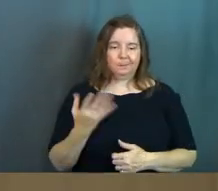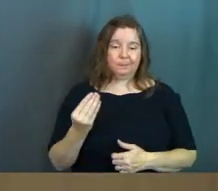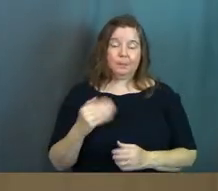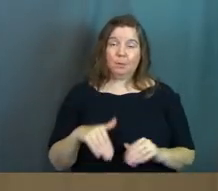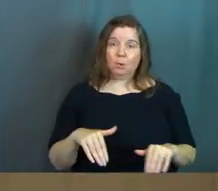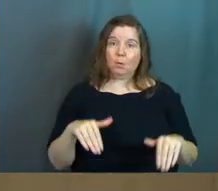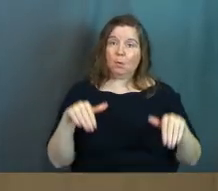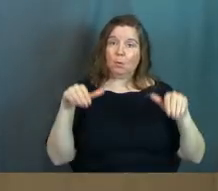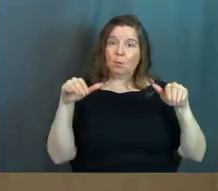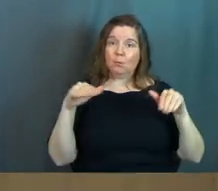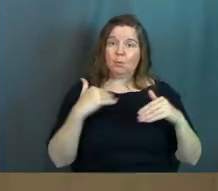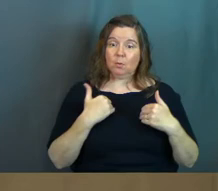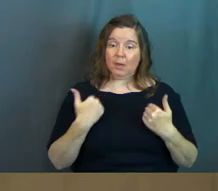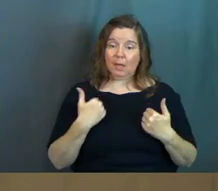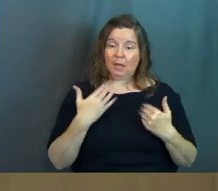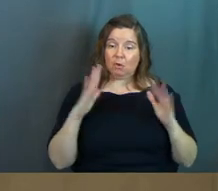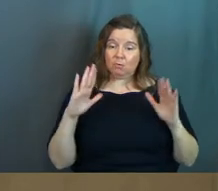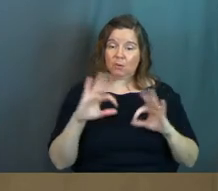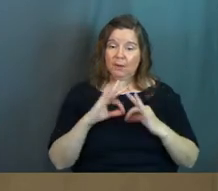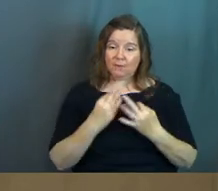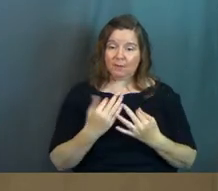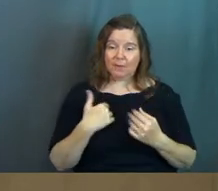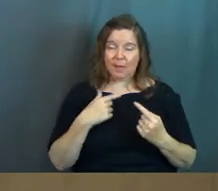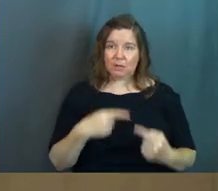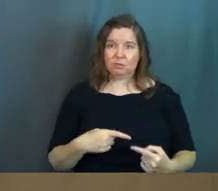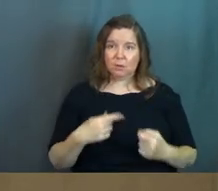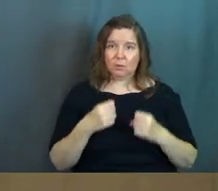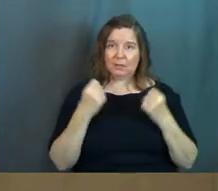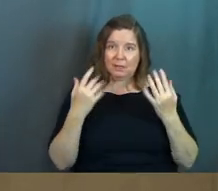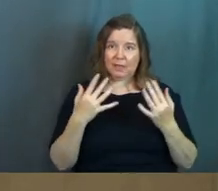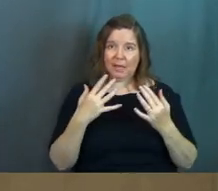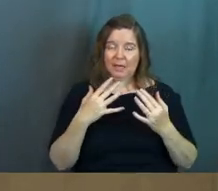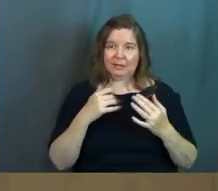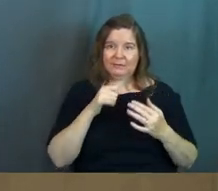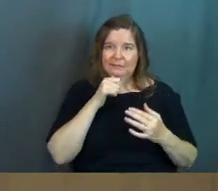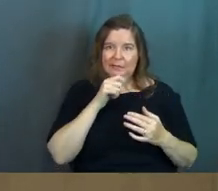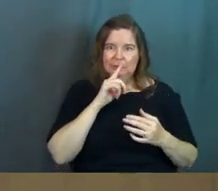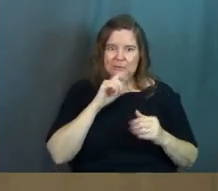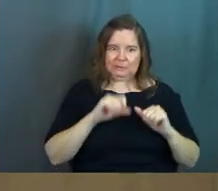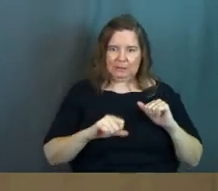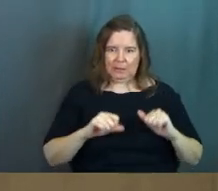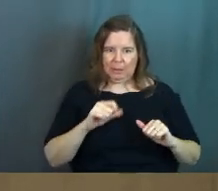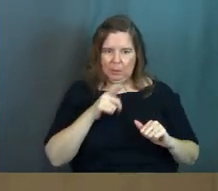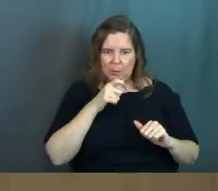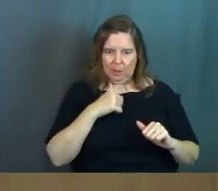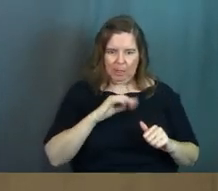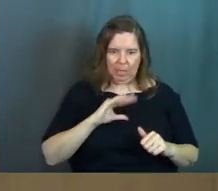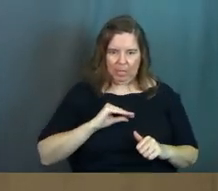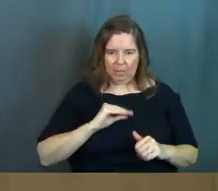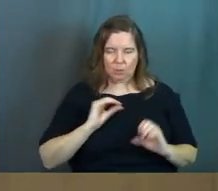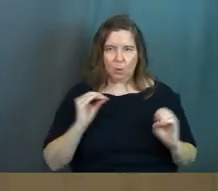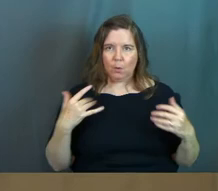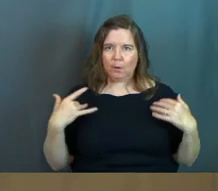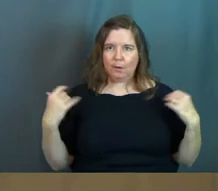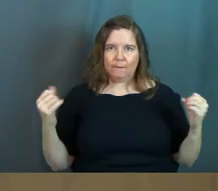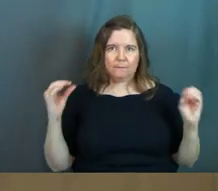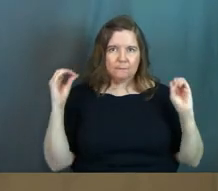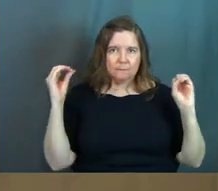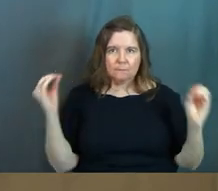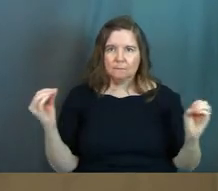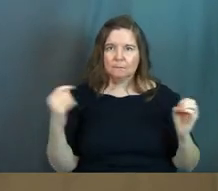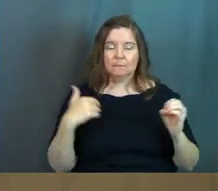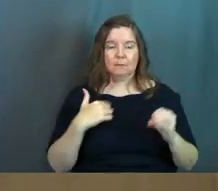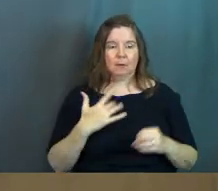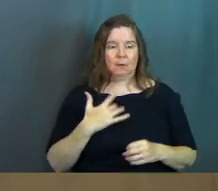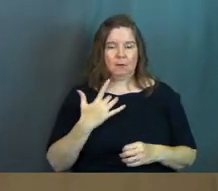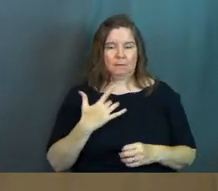But growing up, although I had a great family, I struggled with a lot of insecurities. No confidence. I always